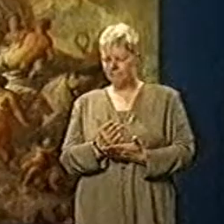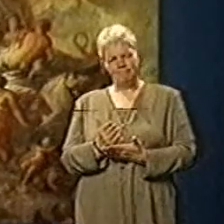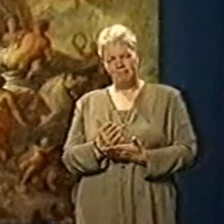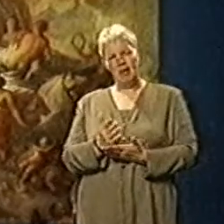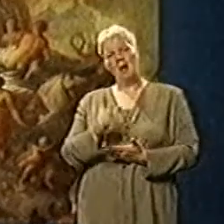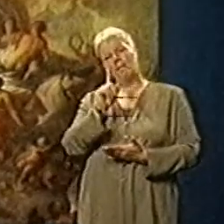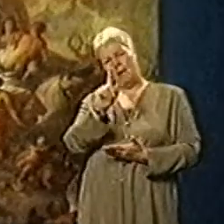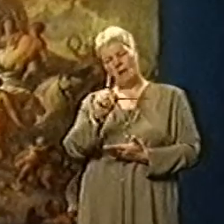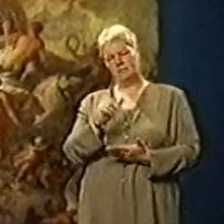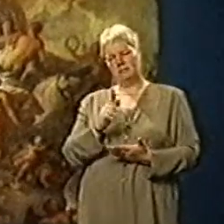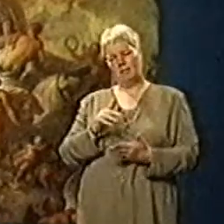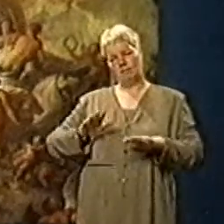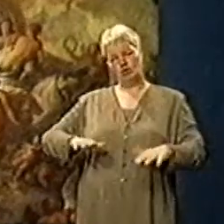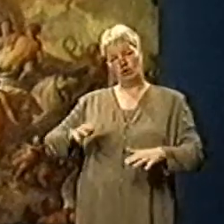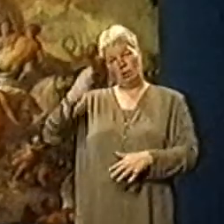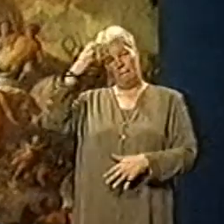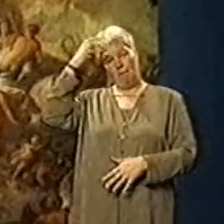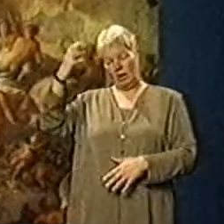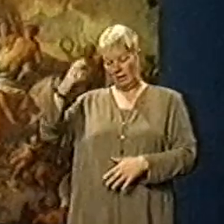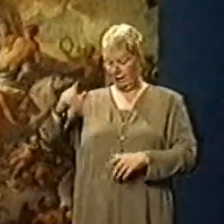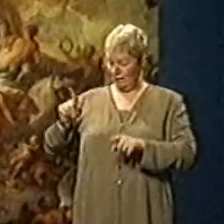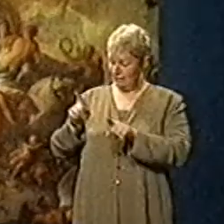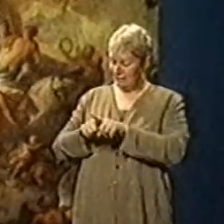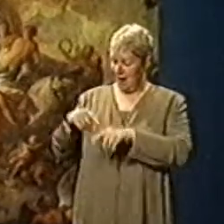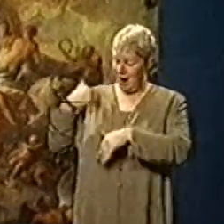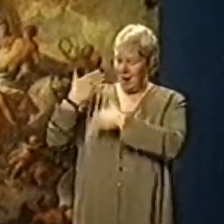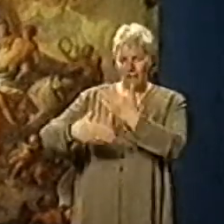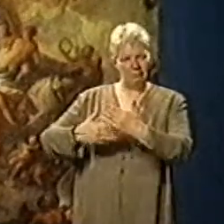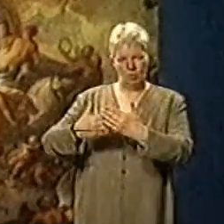the British monarchy would never be the same again.